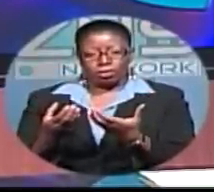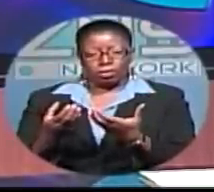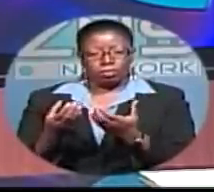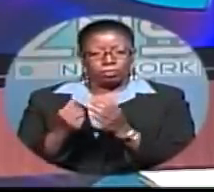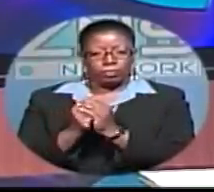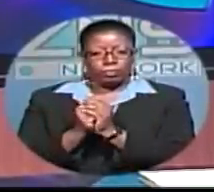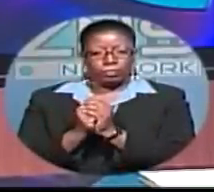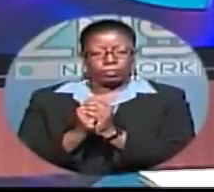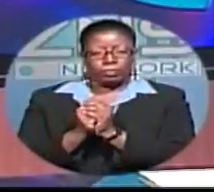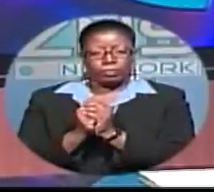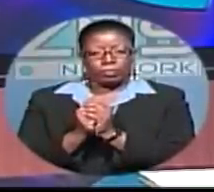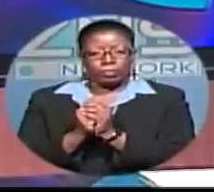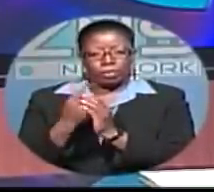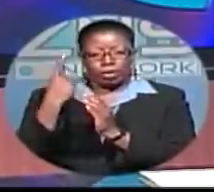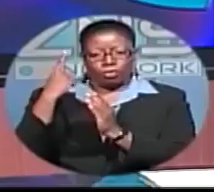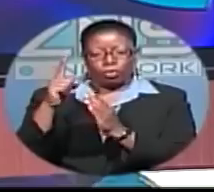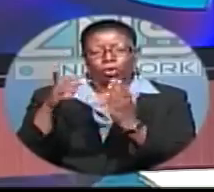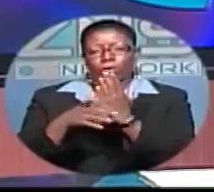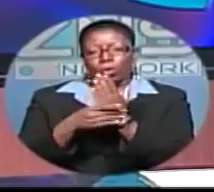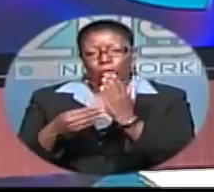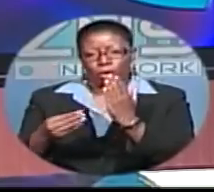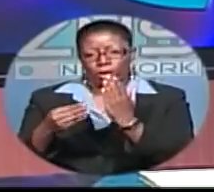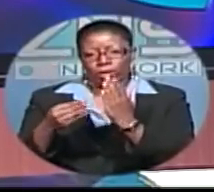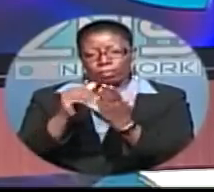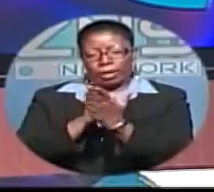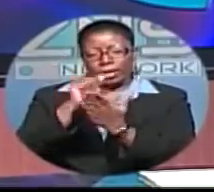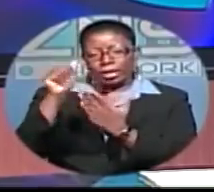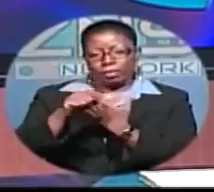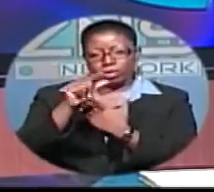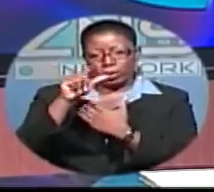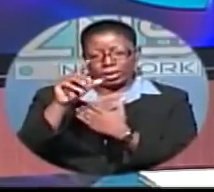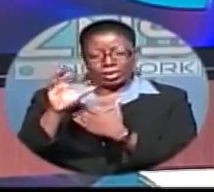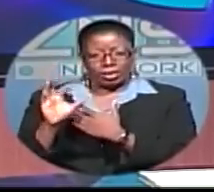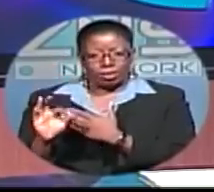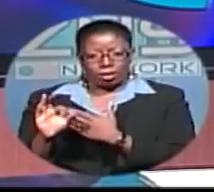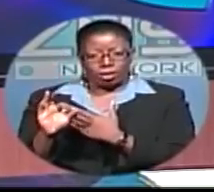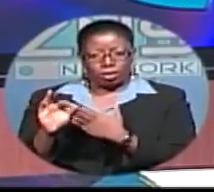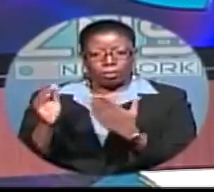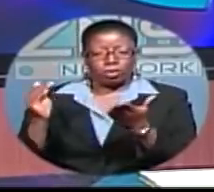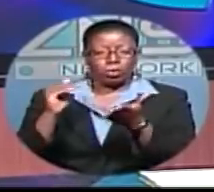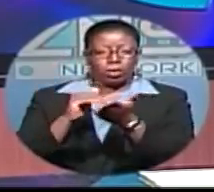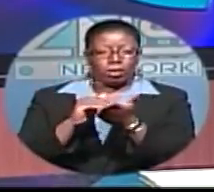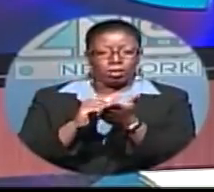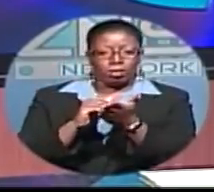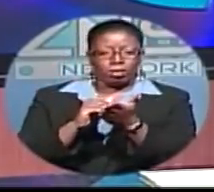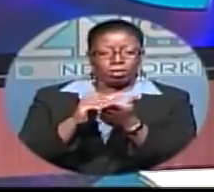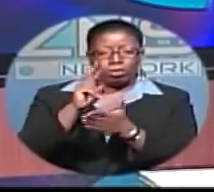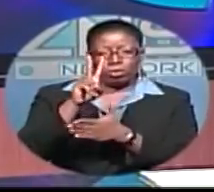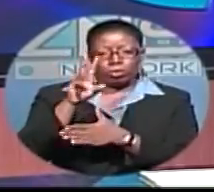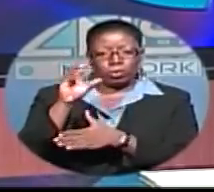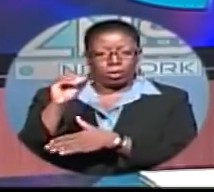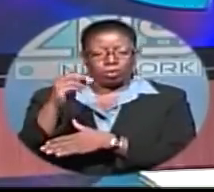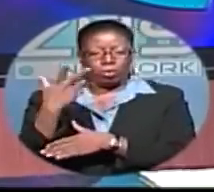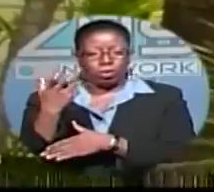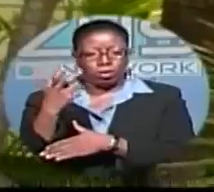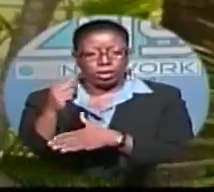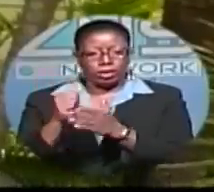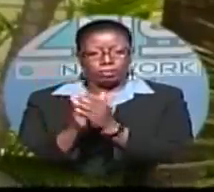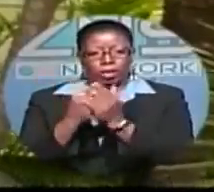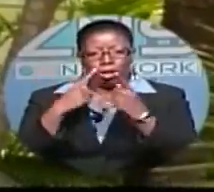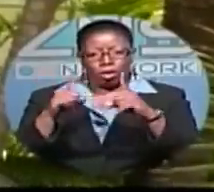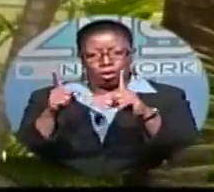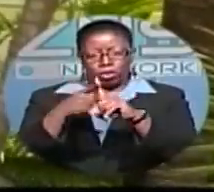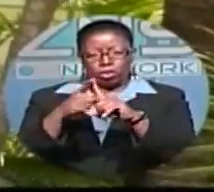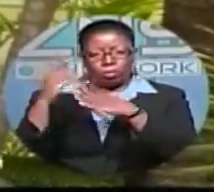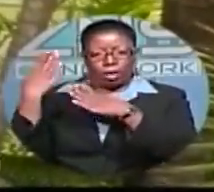exploration by April 26th of 2013. Our LTV's Bunnings has the story. According